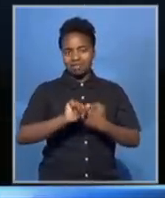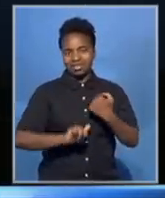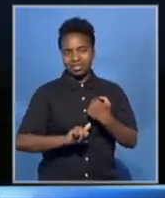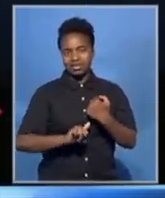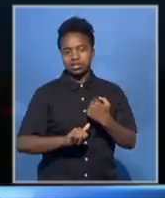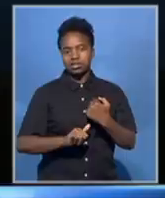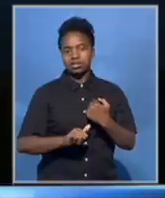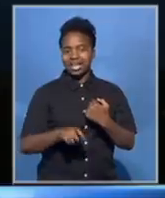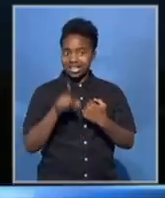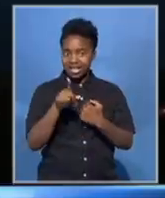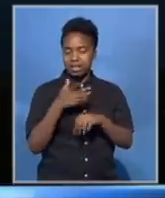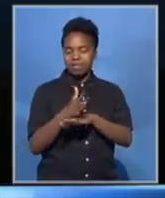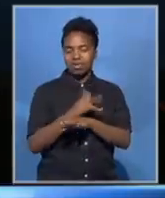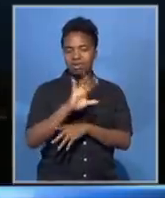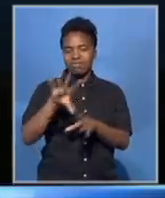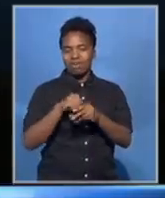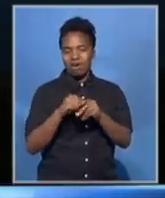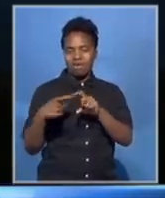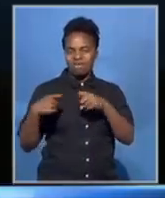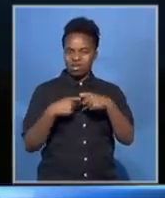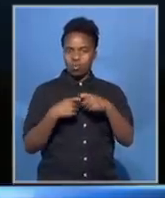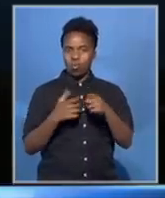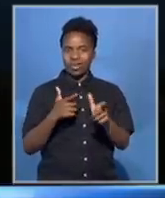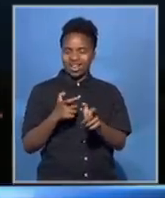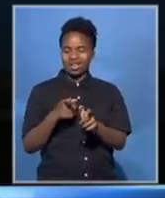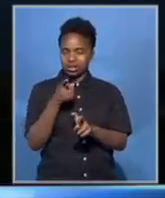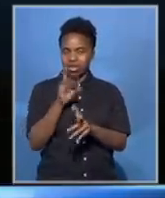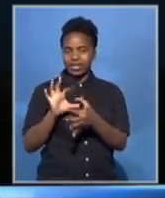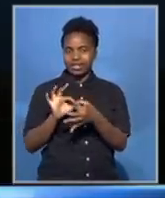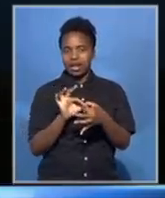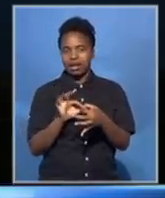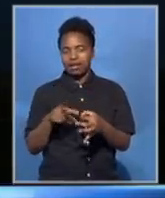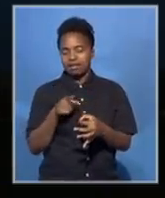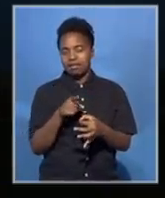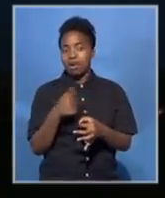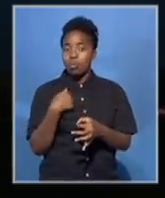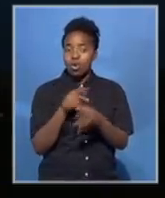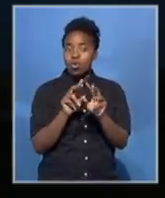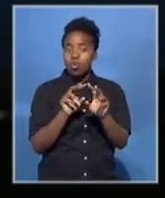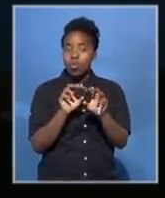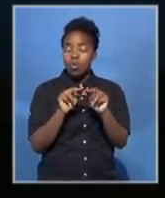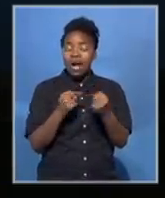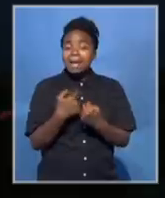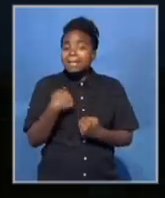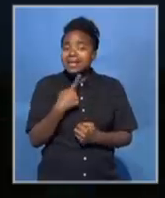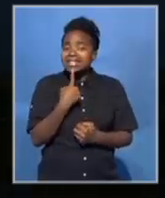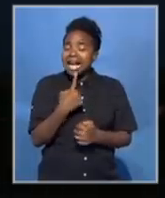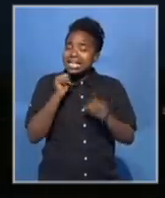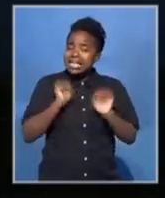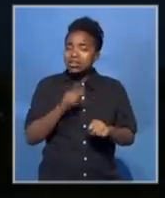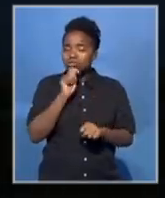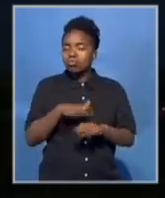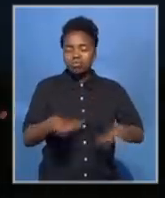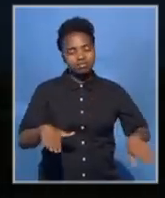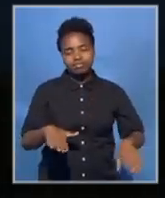to Iraq. So clearly there's a strong link with extremist organisations. I can't confirm whether it is to al